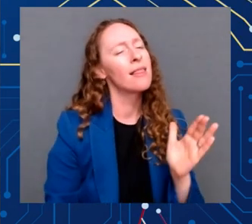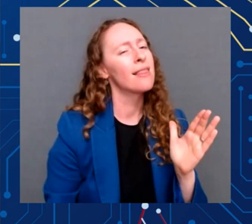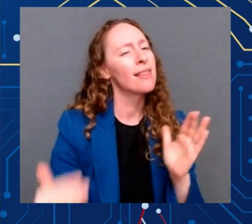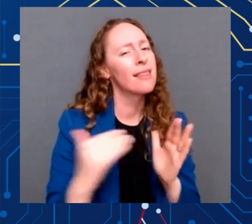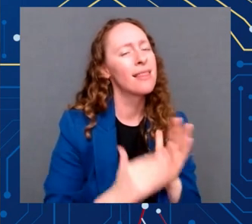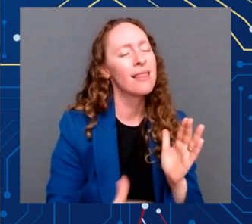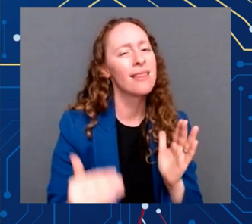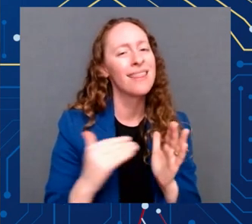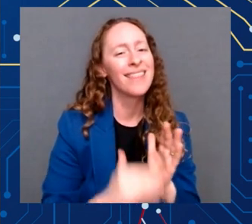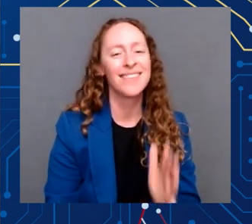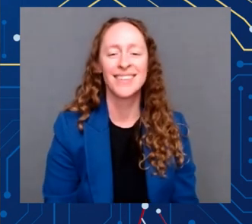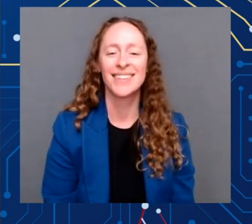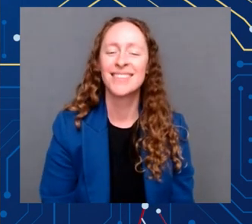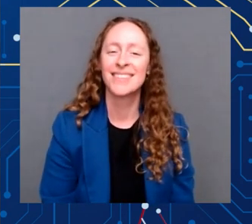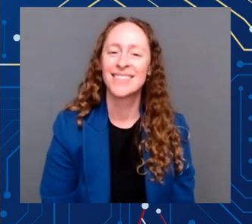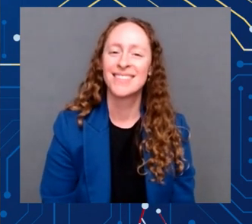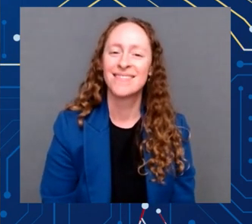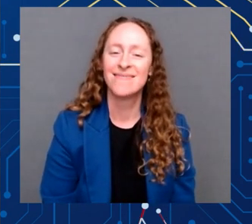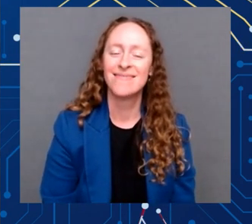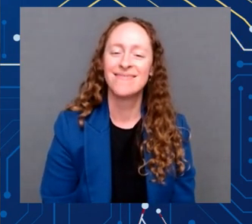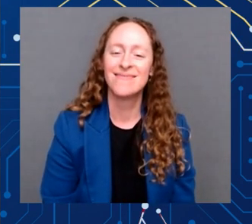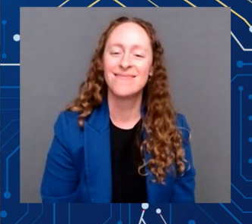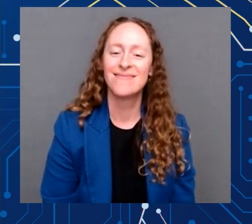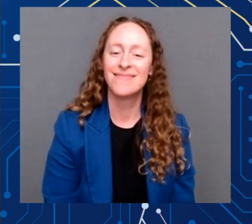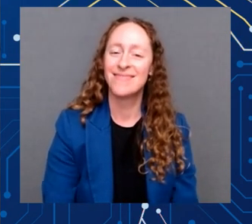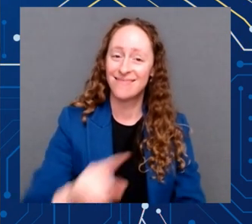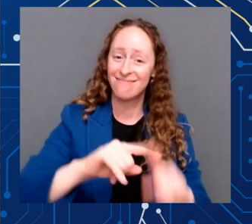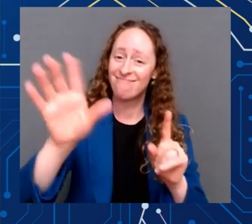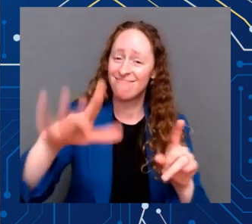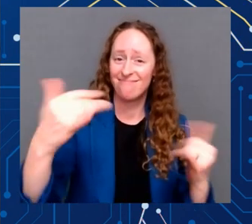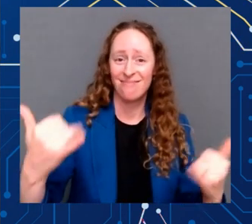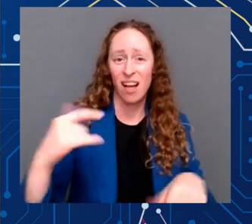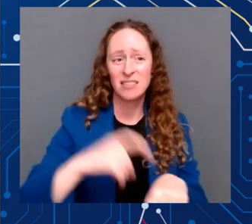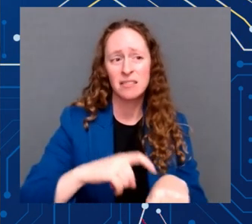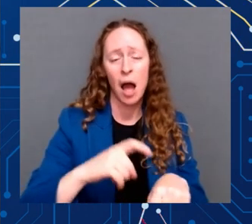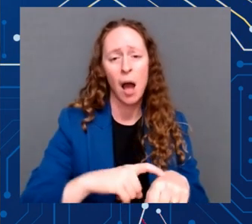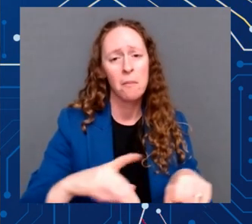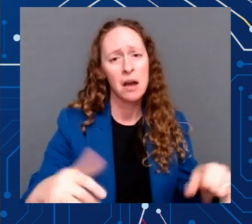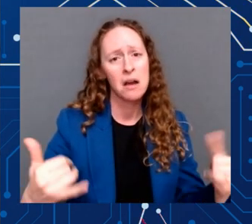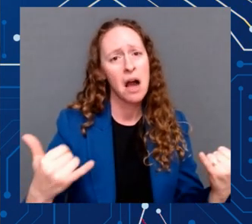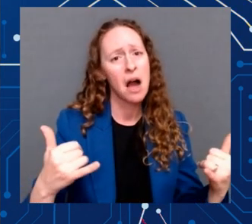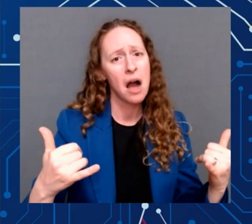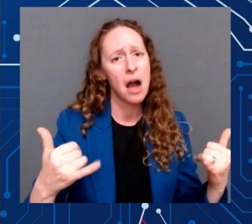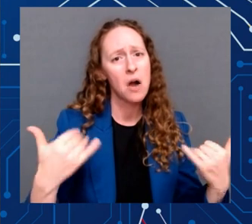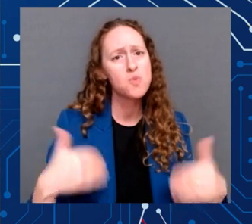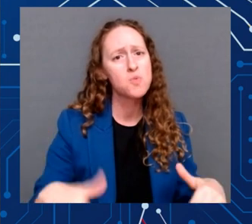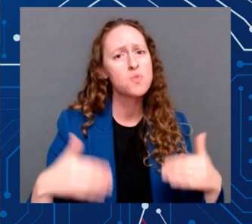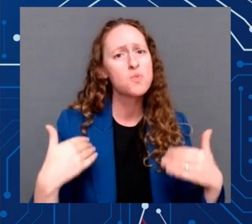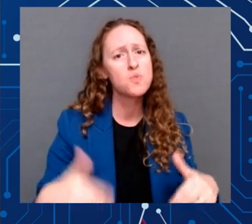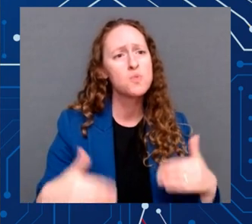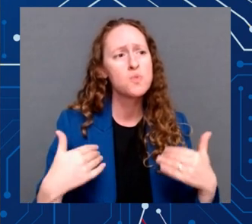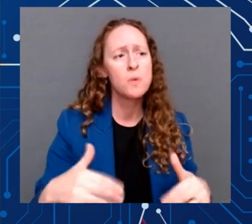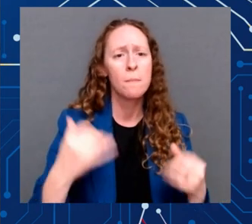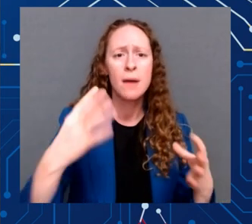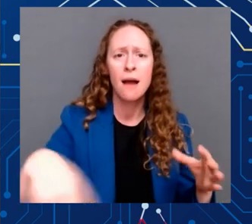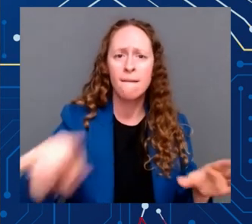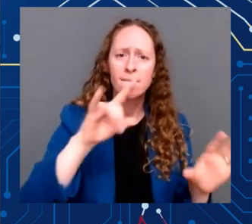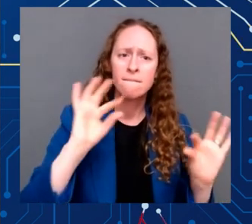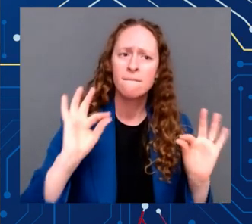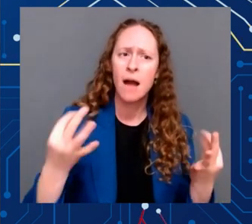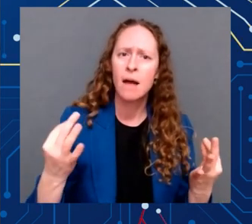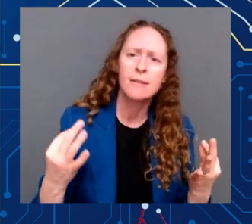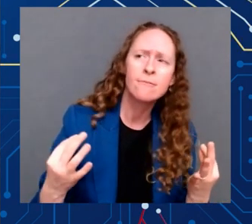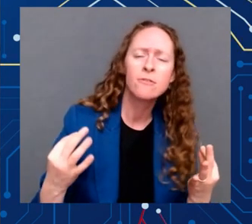an inflection point in our nation and around the world. Fundamental change is taking place today politically,